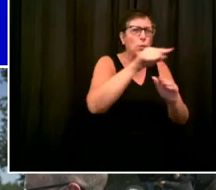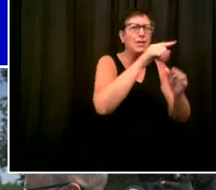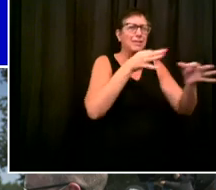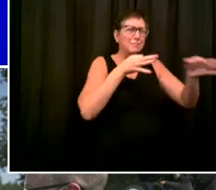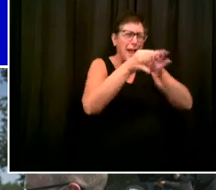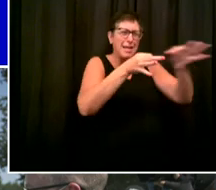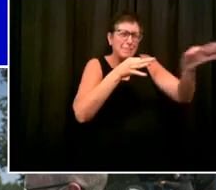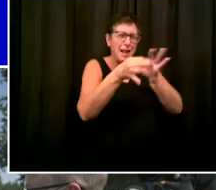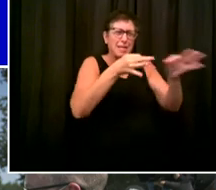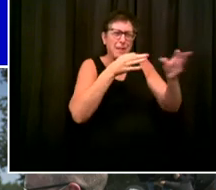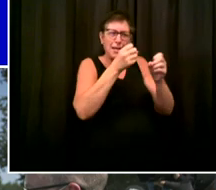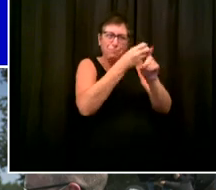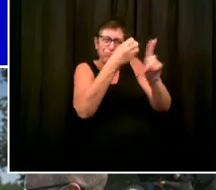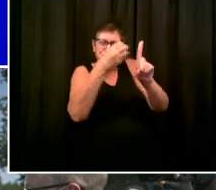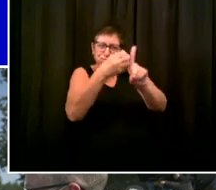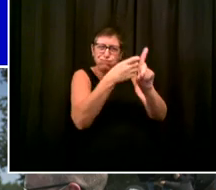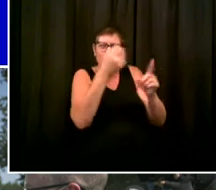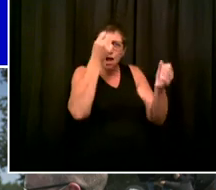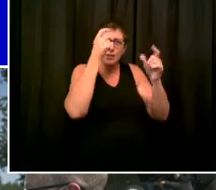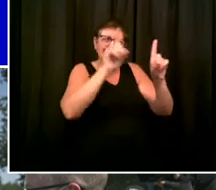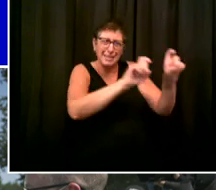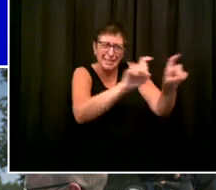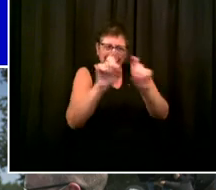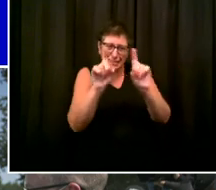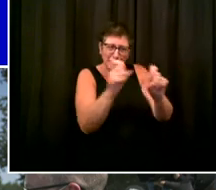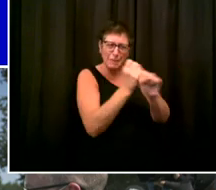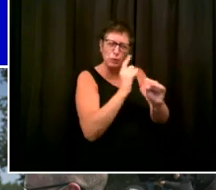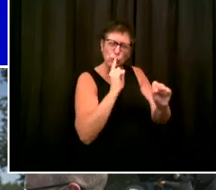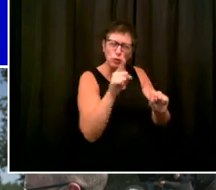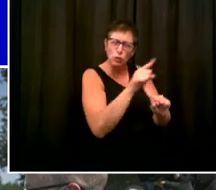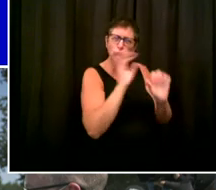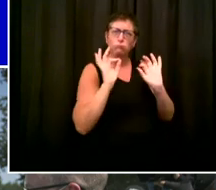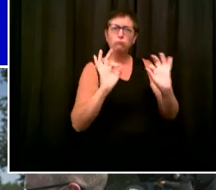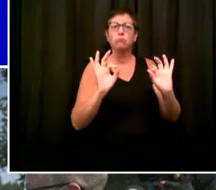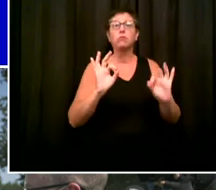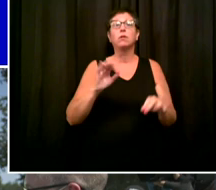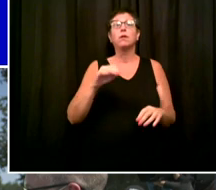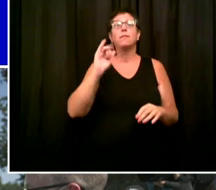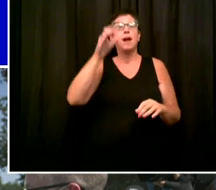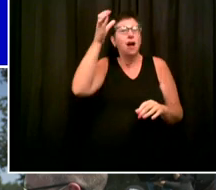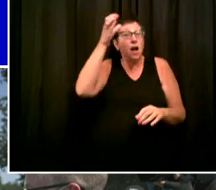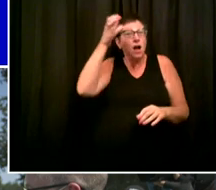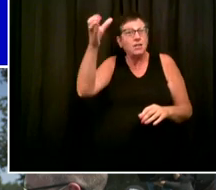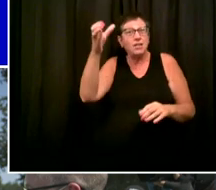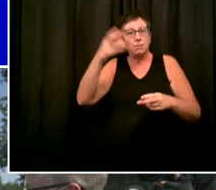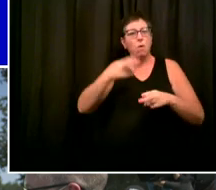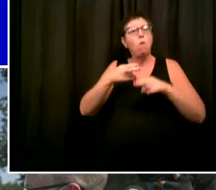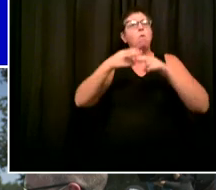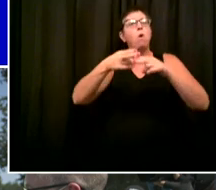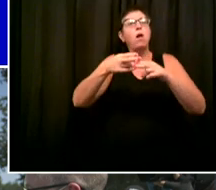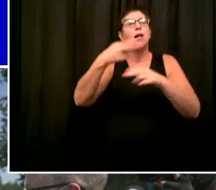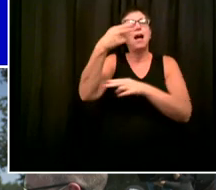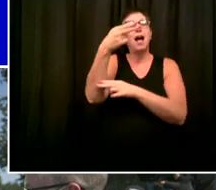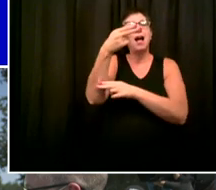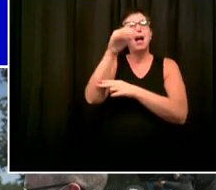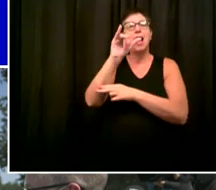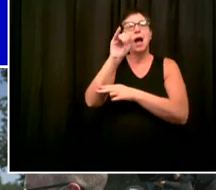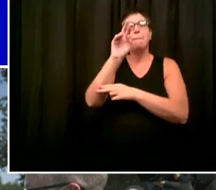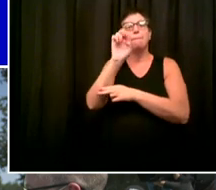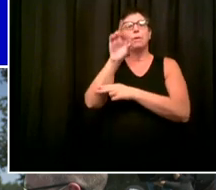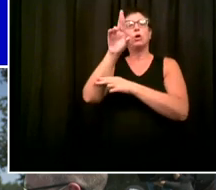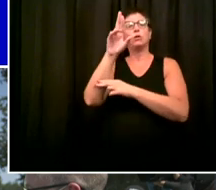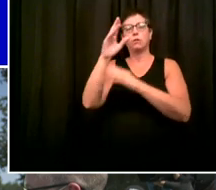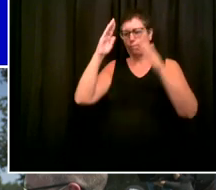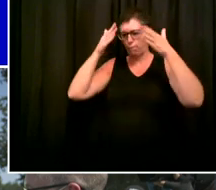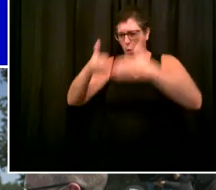really focusing on specific areas, even specific blocks where there's a concern. In the course of this blitz